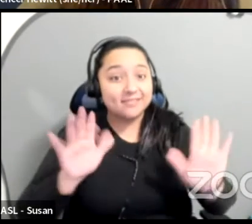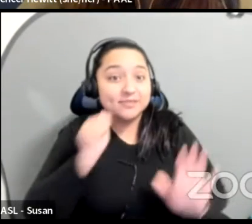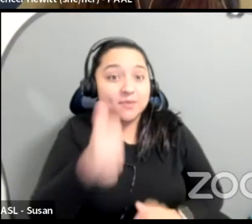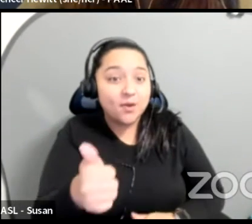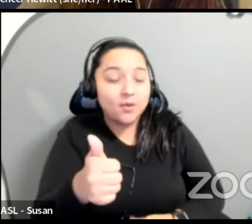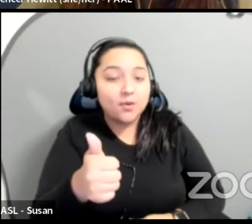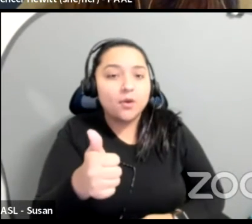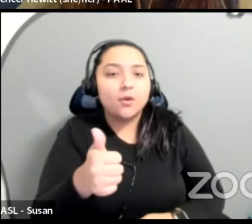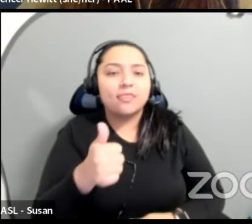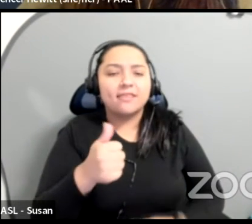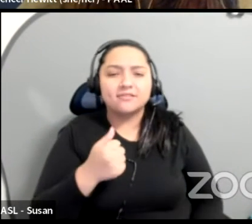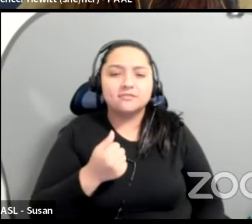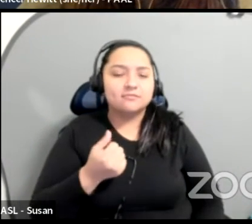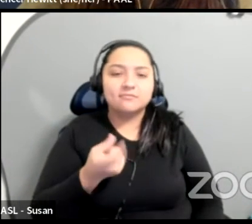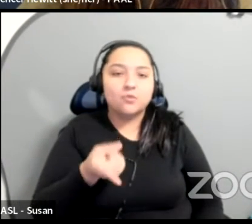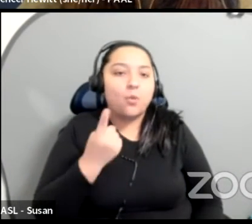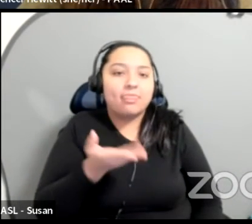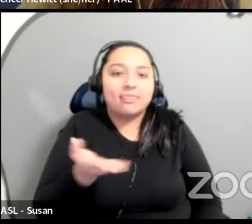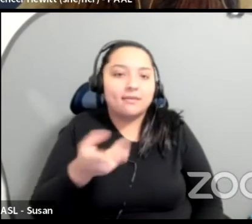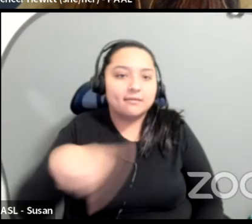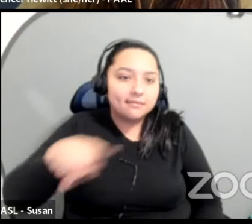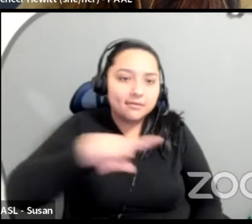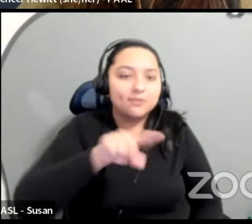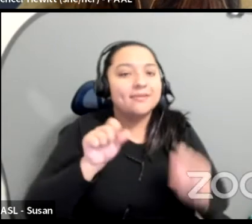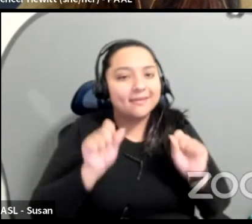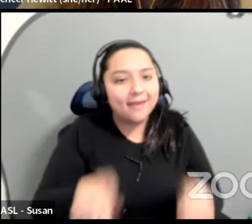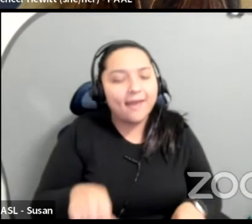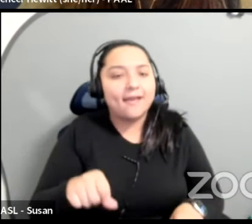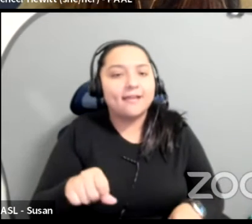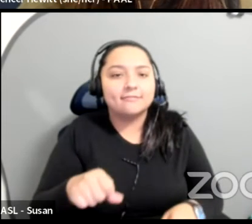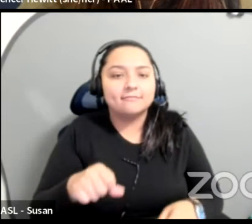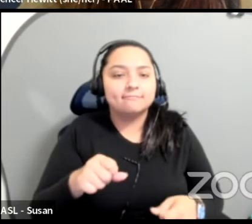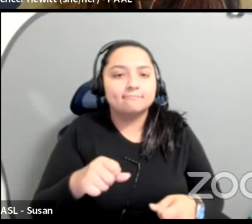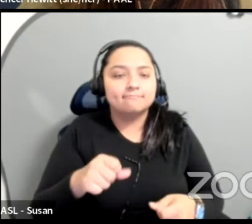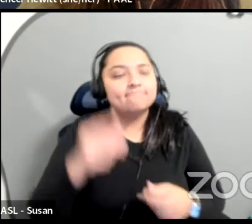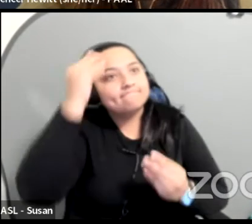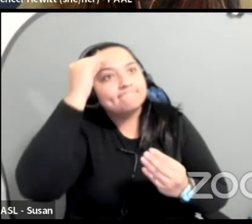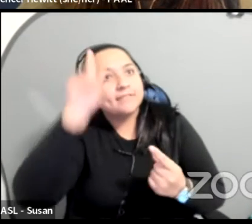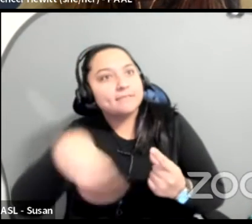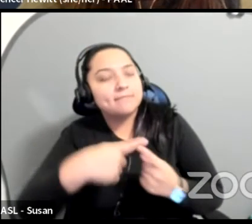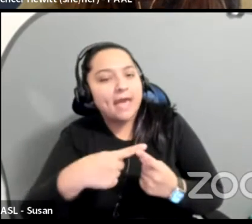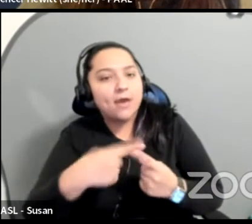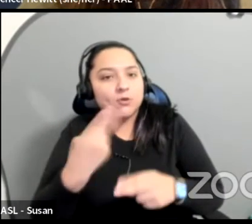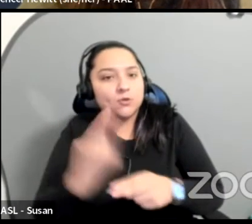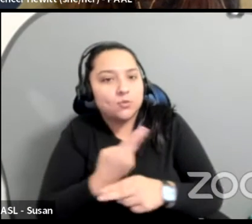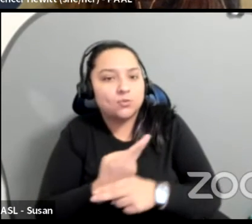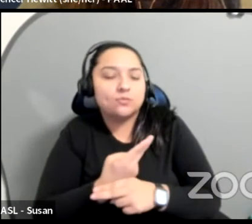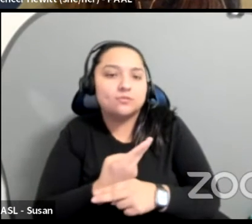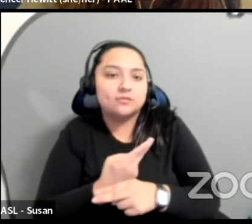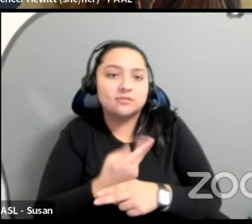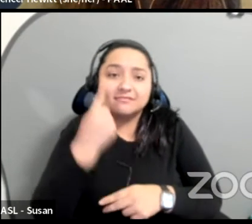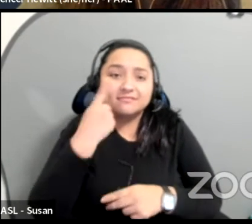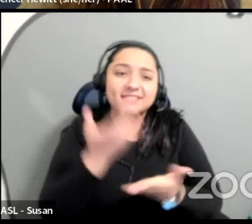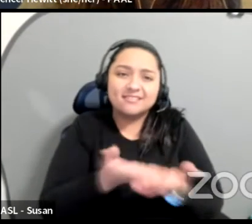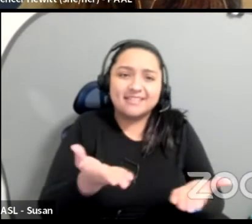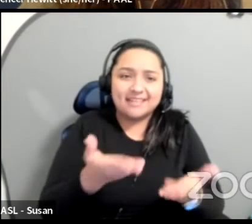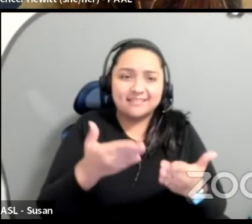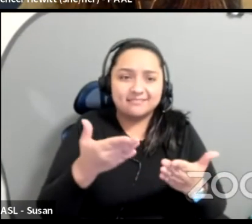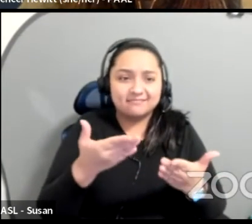pull here. Like there are things that are going to be offered, not just in the session and all these sessions that don't cost any money that, that, you know, so